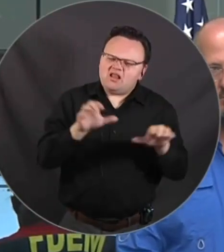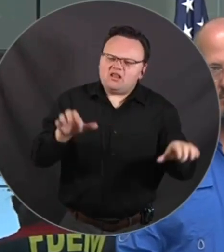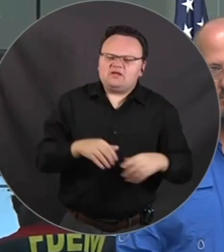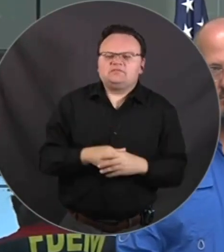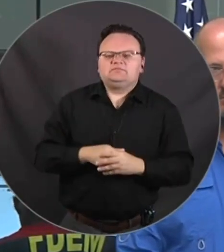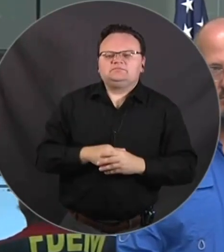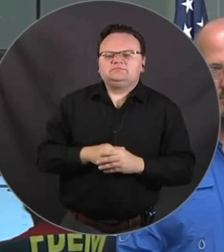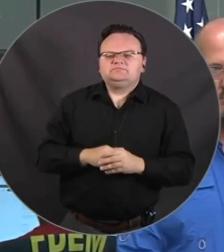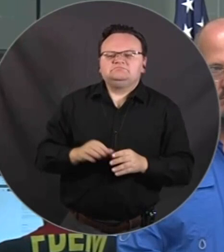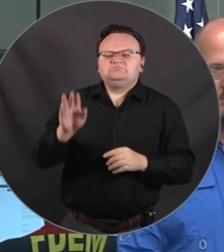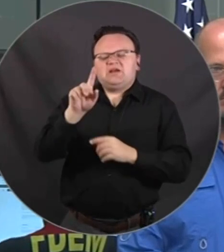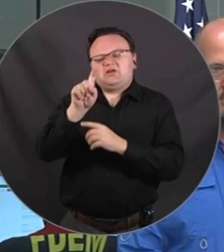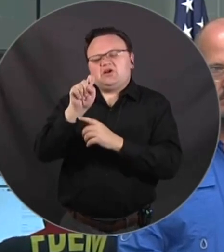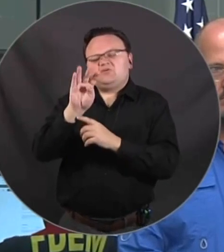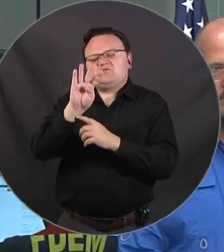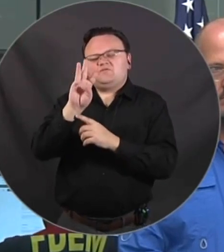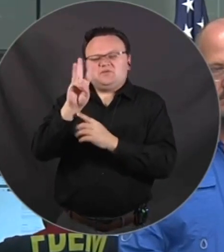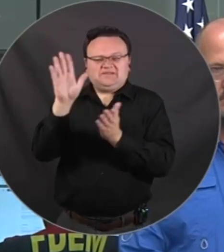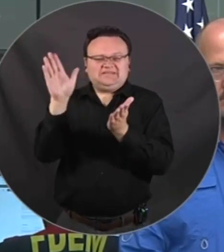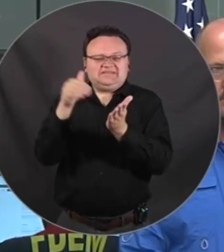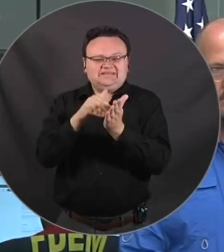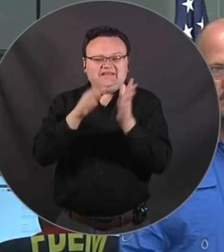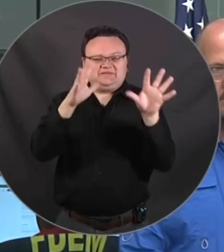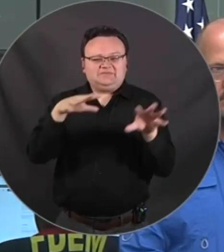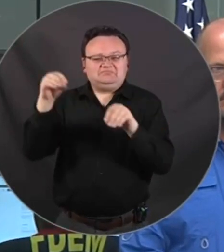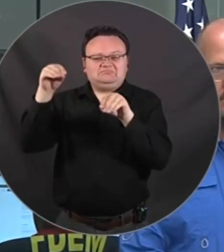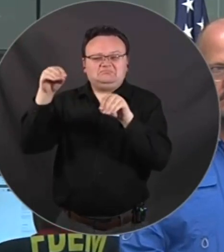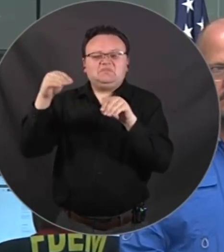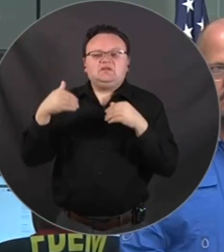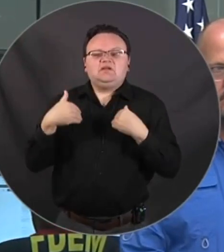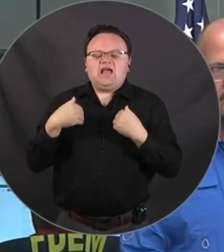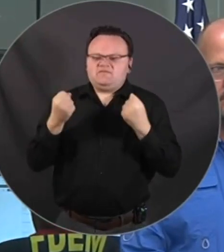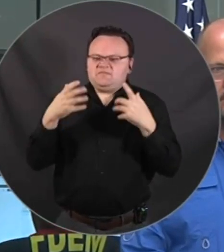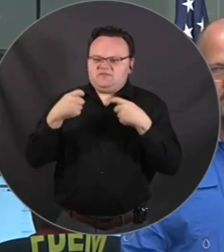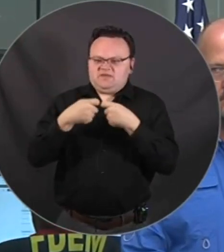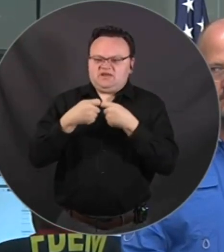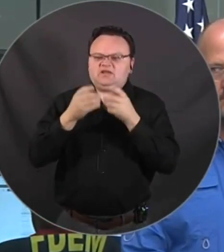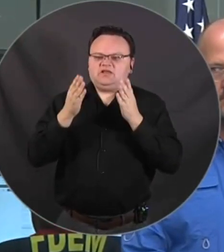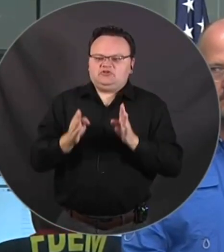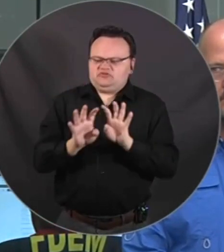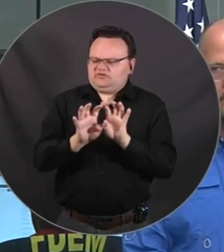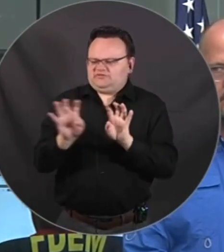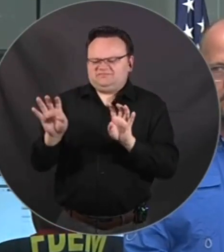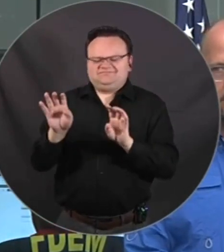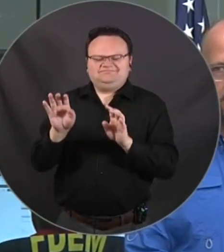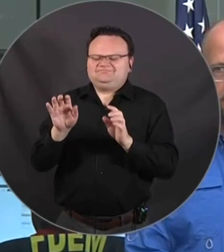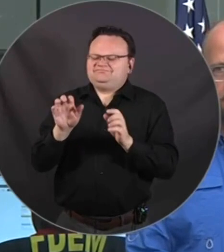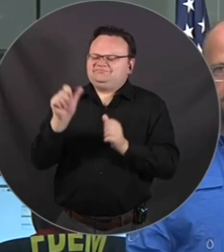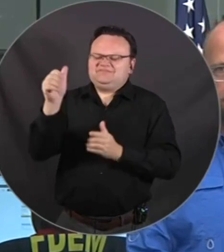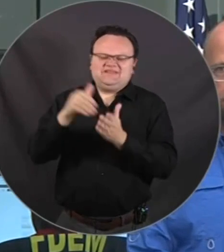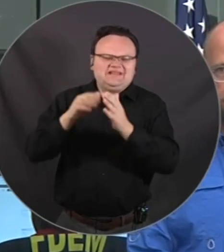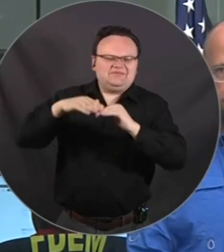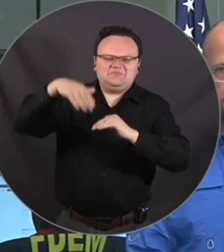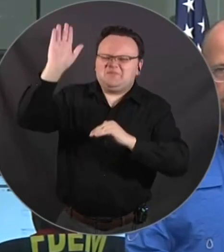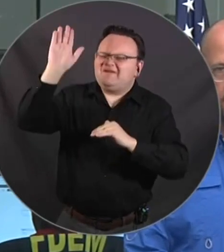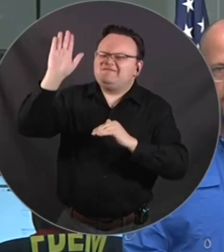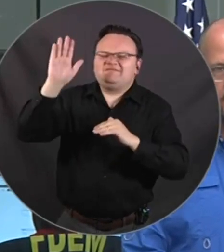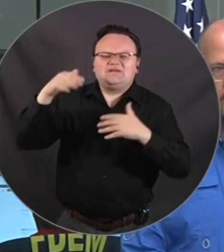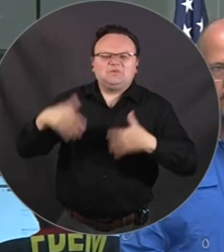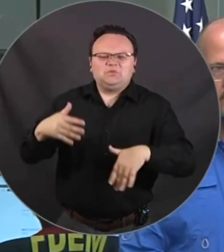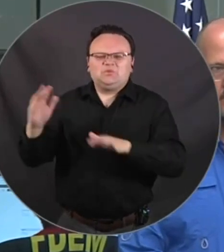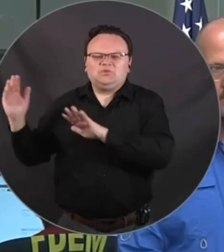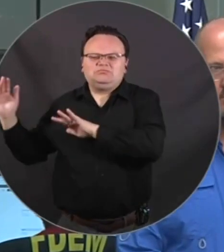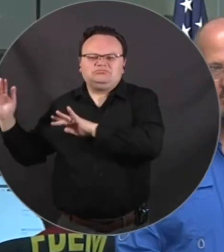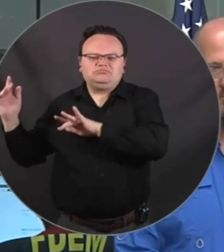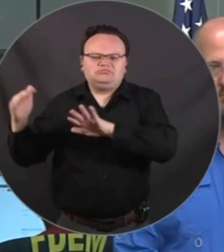out and us to have tens of thousands of additional linemen that's a pretty good ratio so I think people could rest assured that there's a